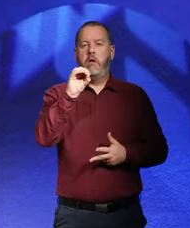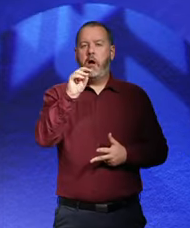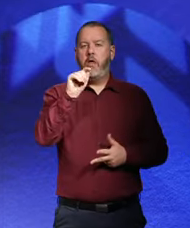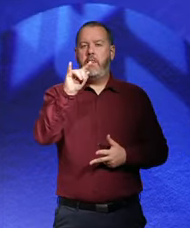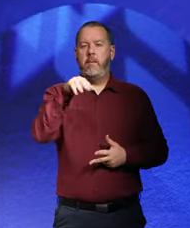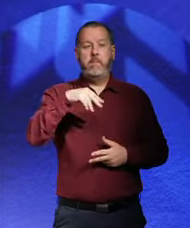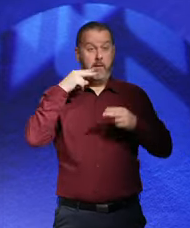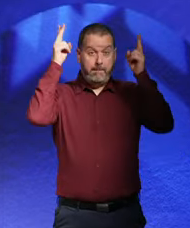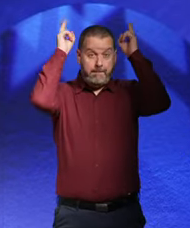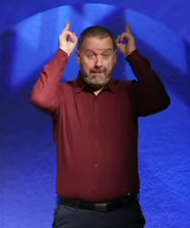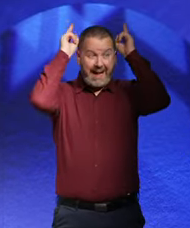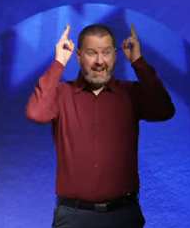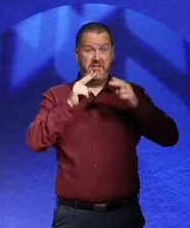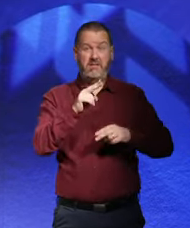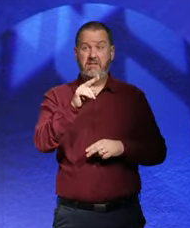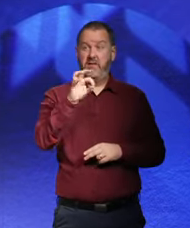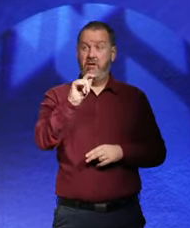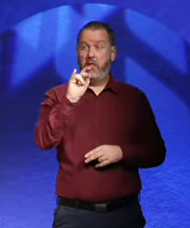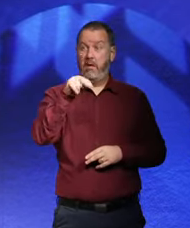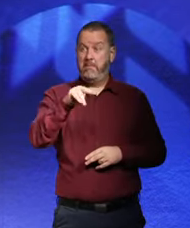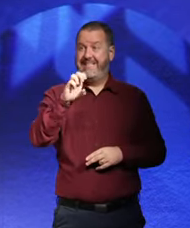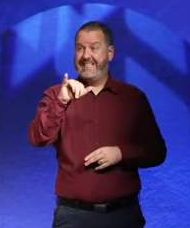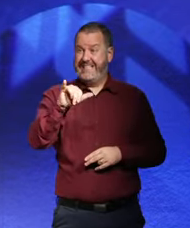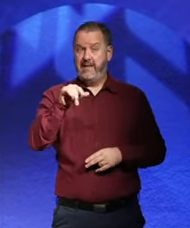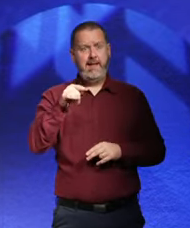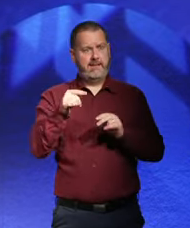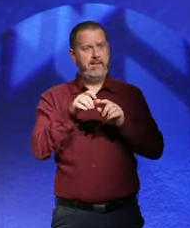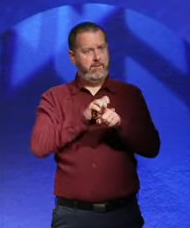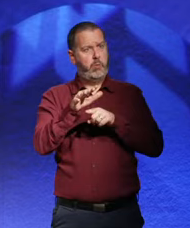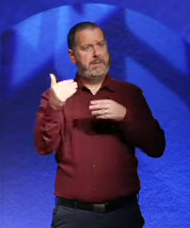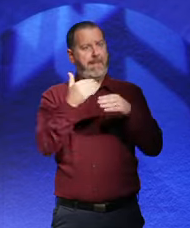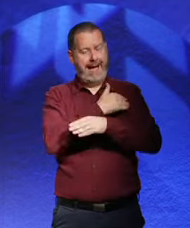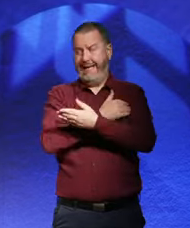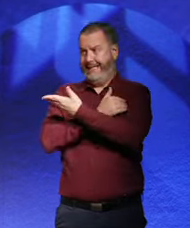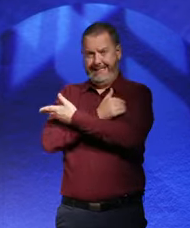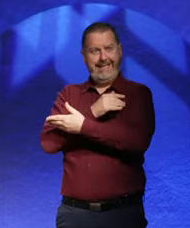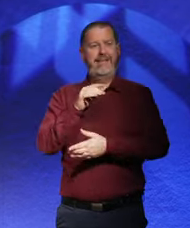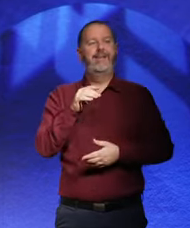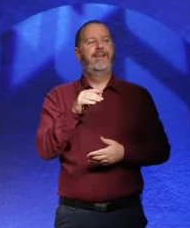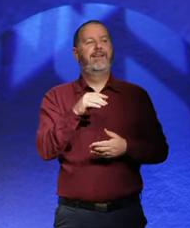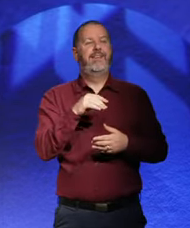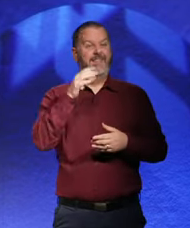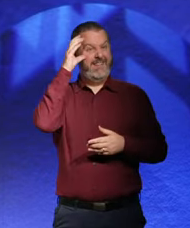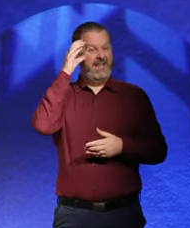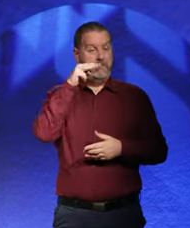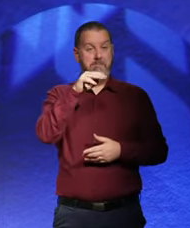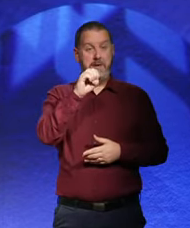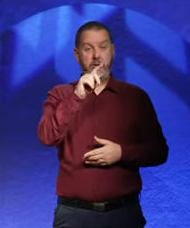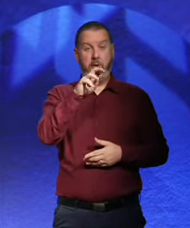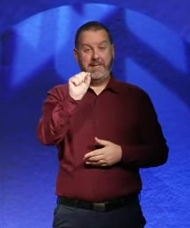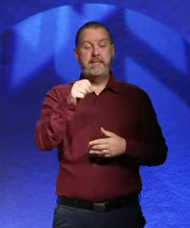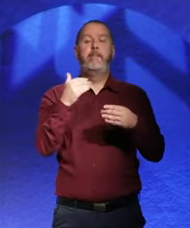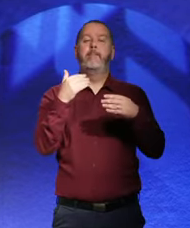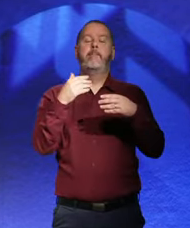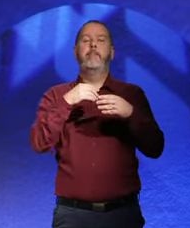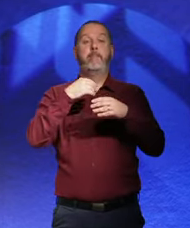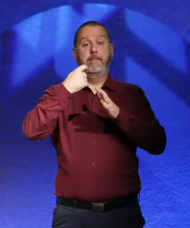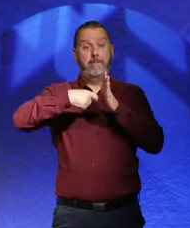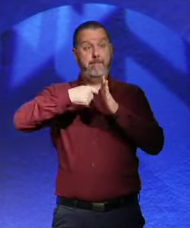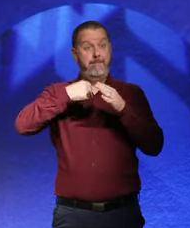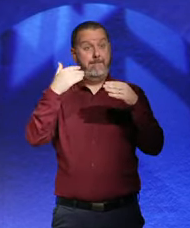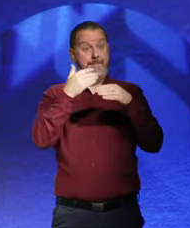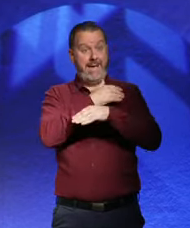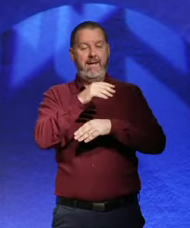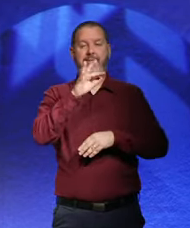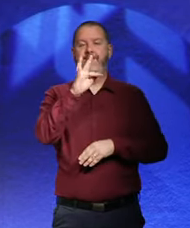out of Metropolis. And that was Fritz Lang. You know, Fritz Lang was an Austrian. And he made other films. M.